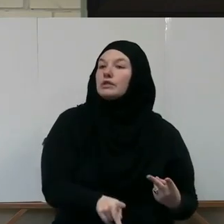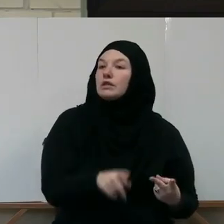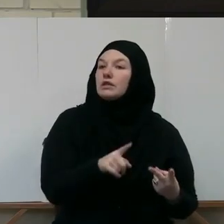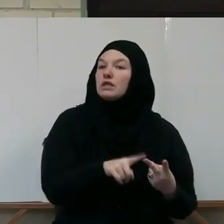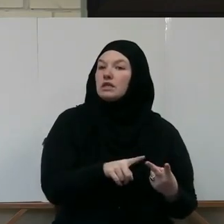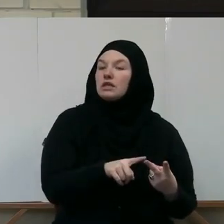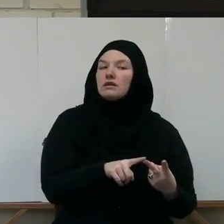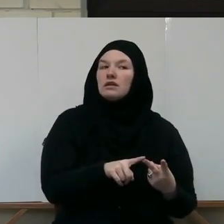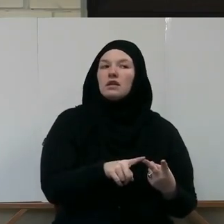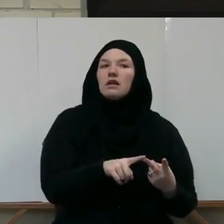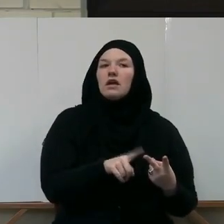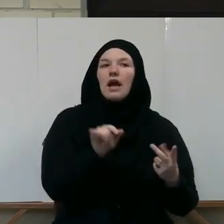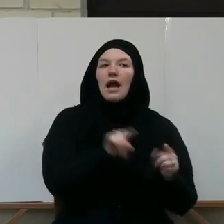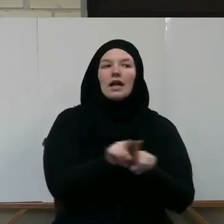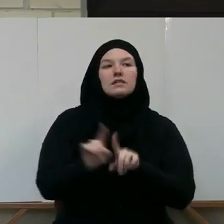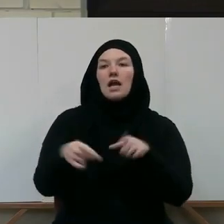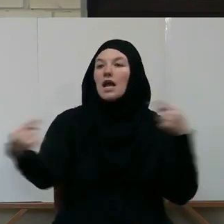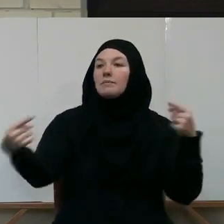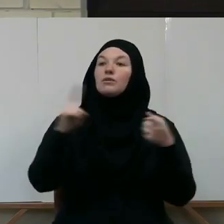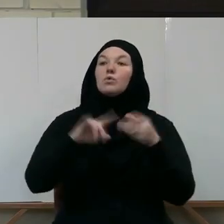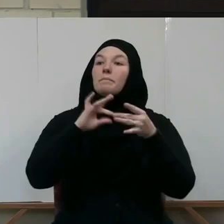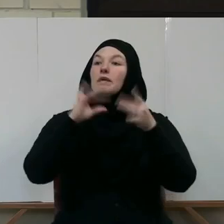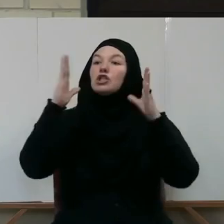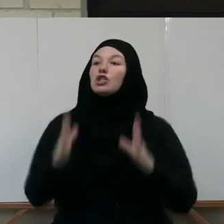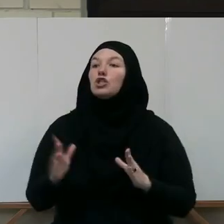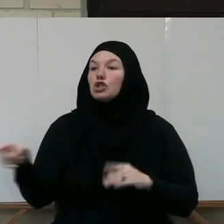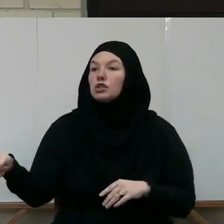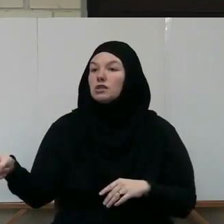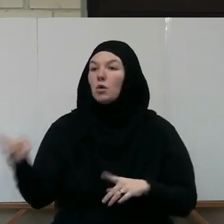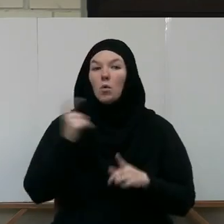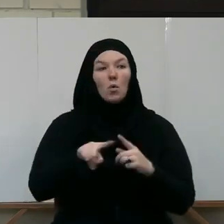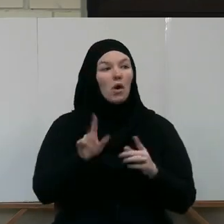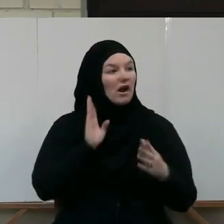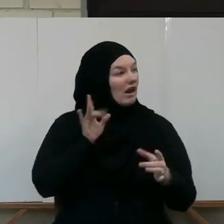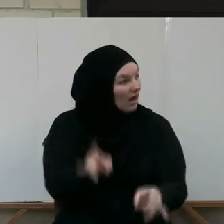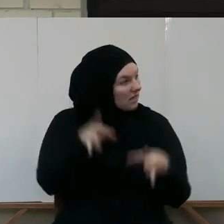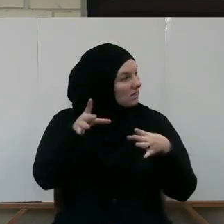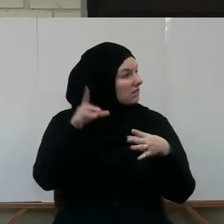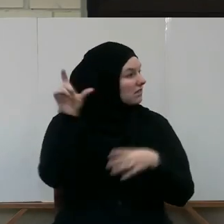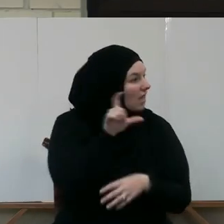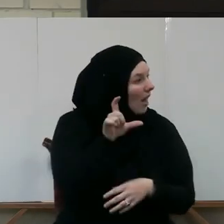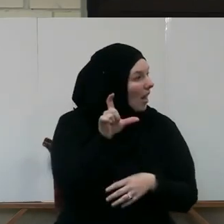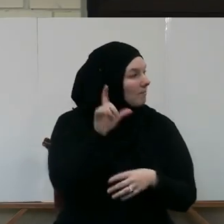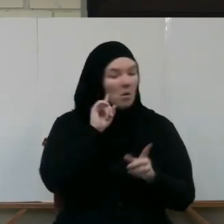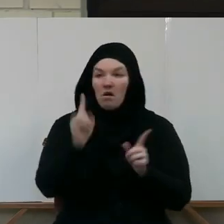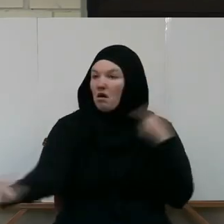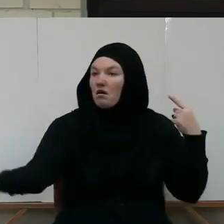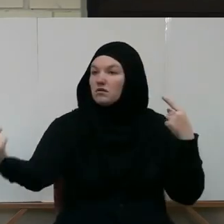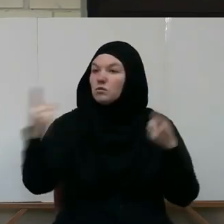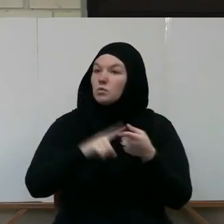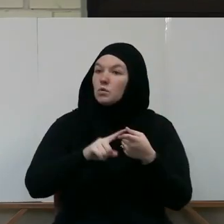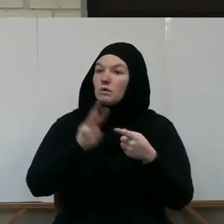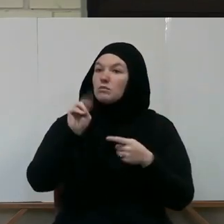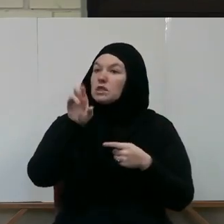herself as an enemy to the Messenger, an enemy to Islam, an enemy to the Muslims, then